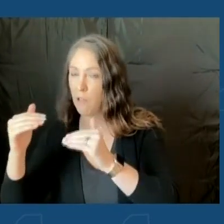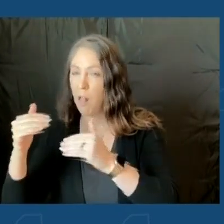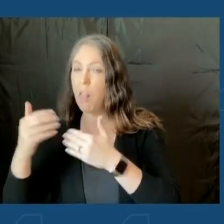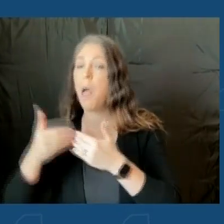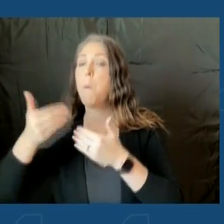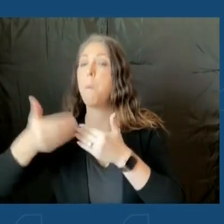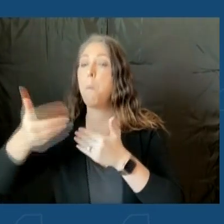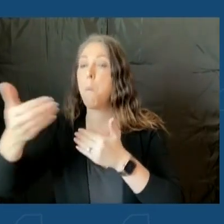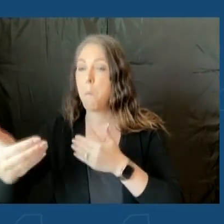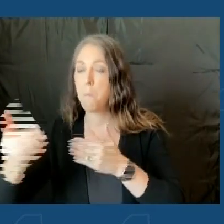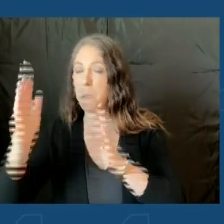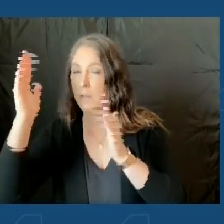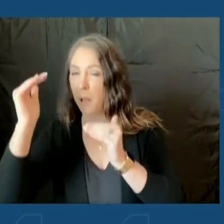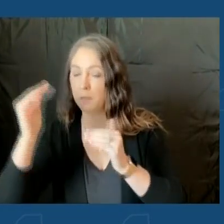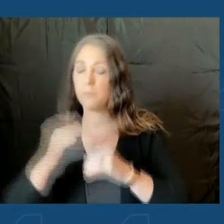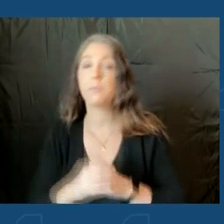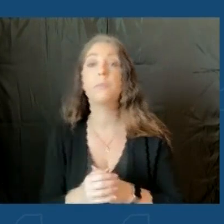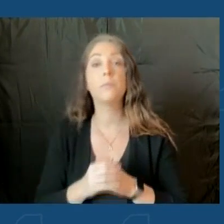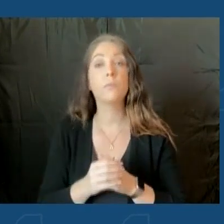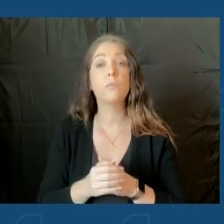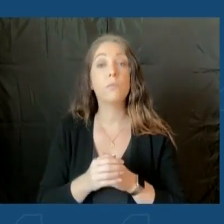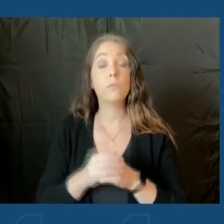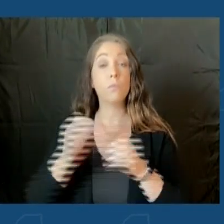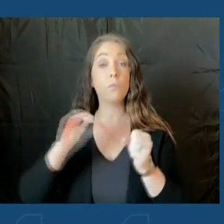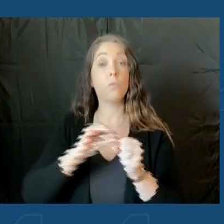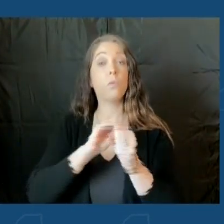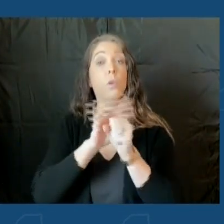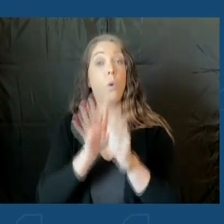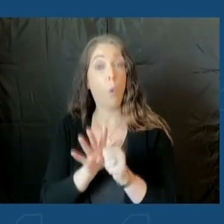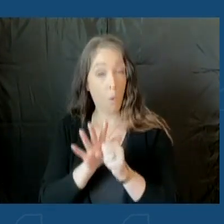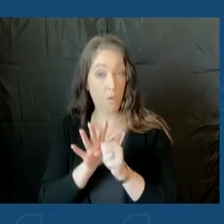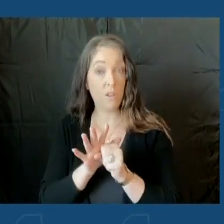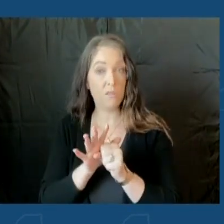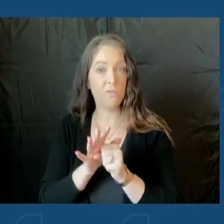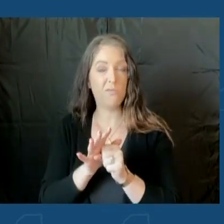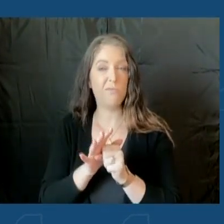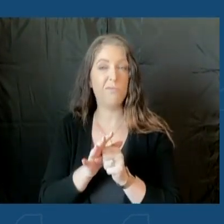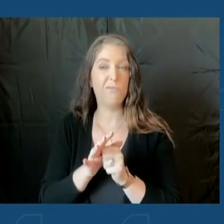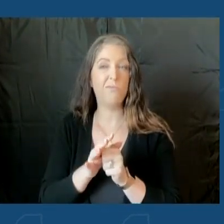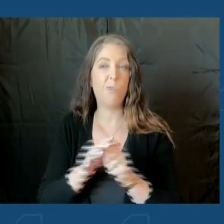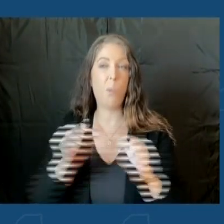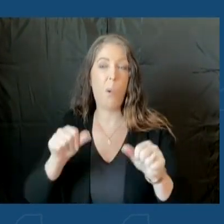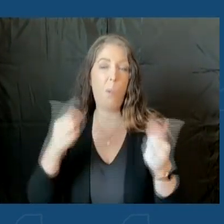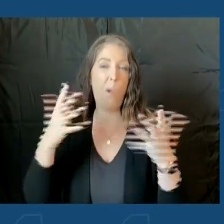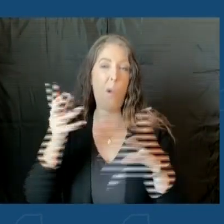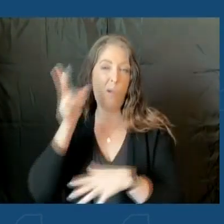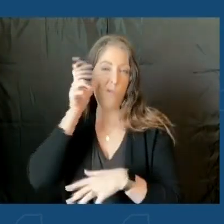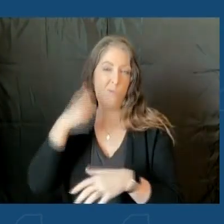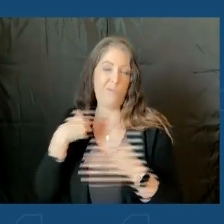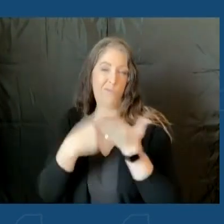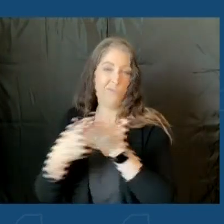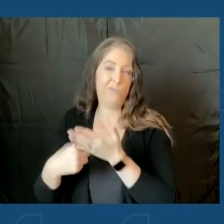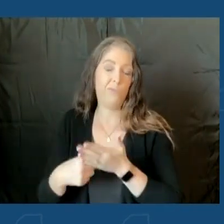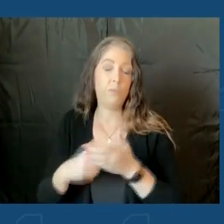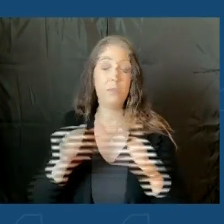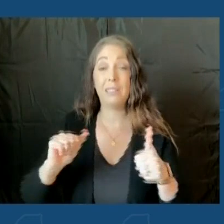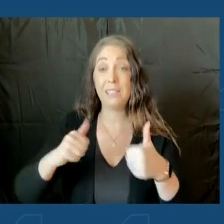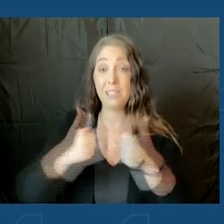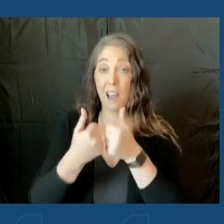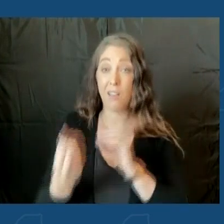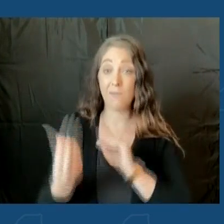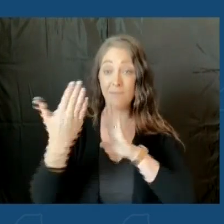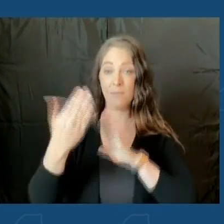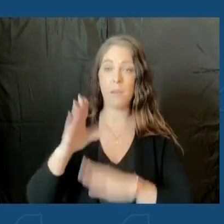ahead. In terms of COVID, as many of you might have heard me talk about right now, the challenge that's facing us is